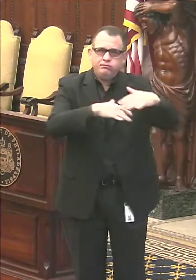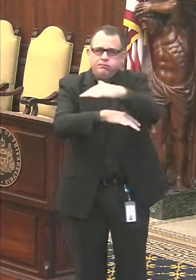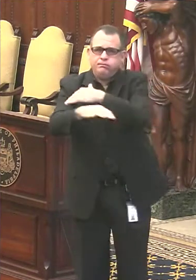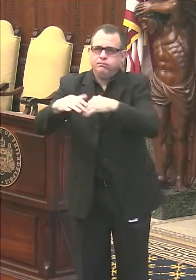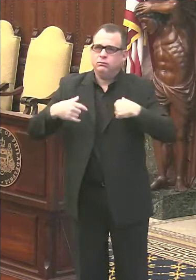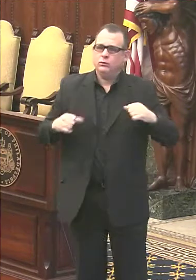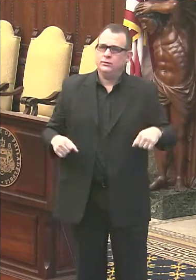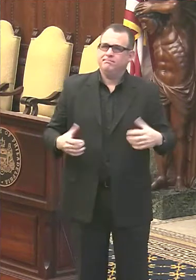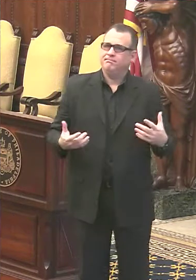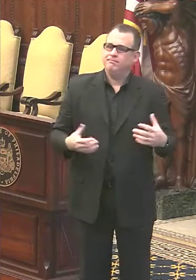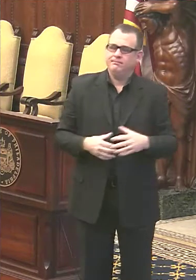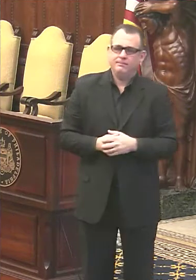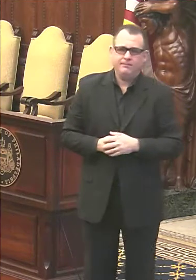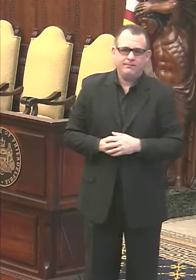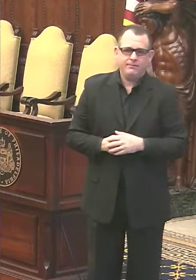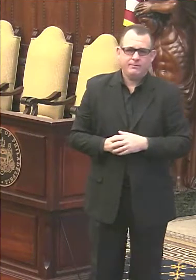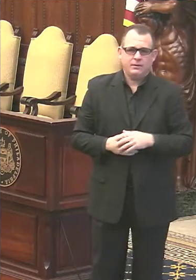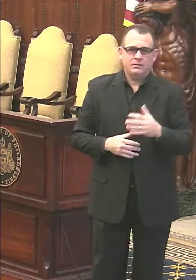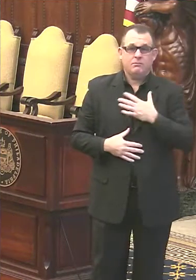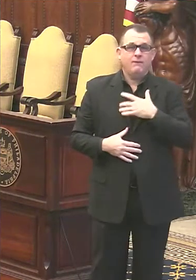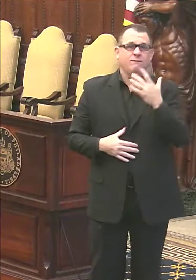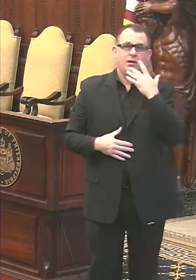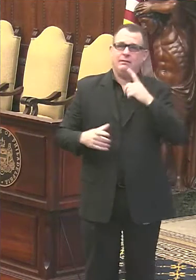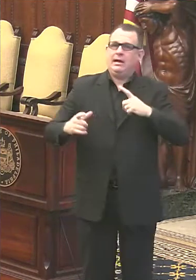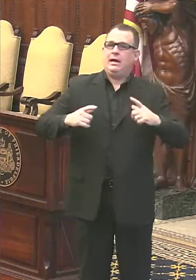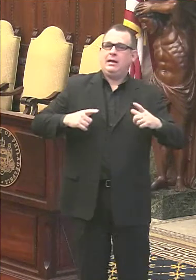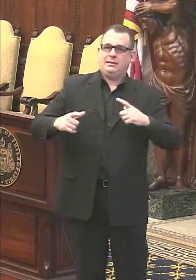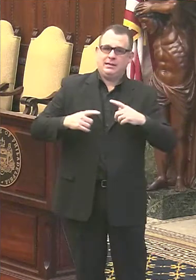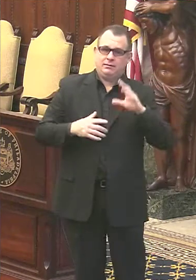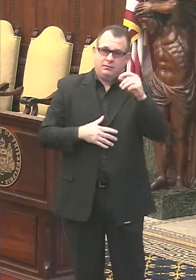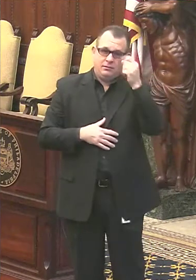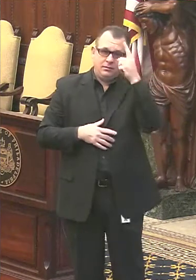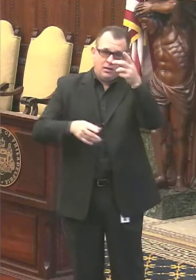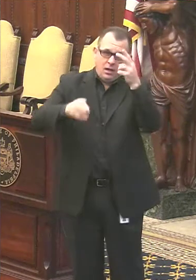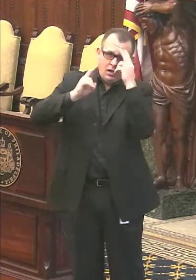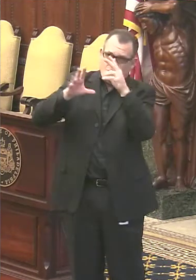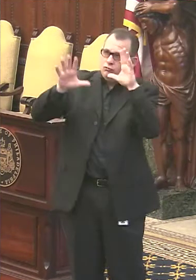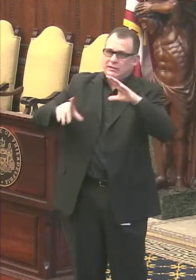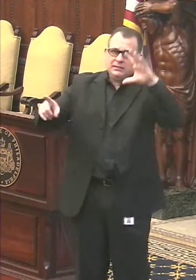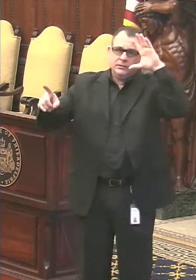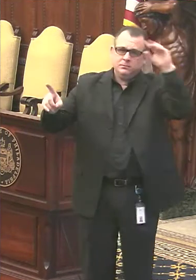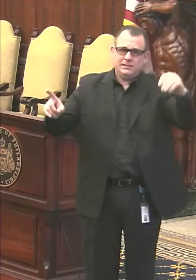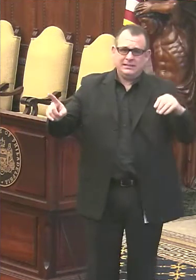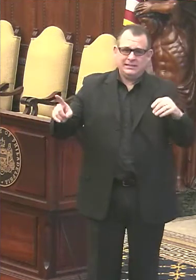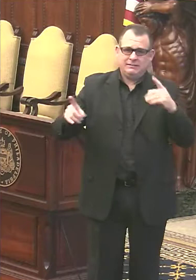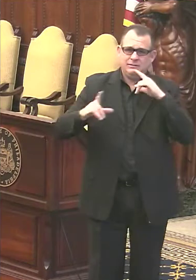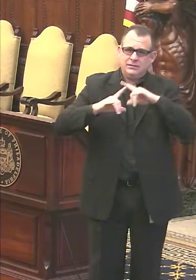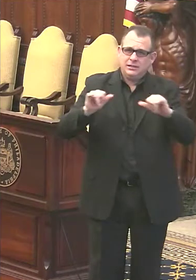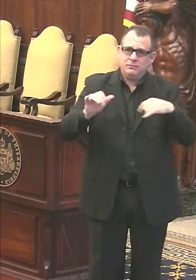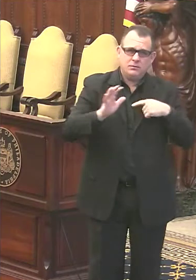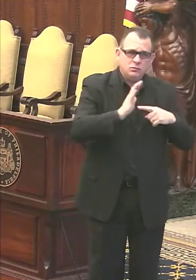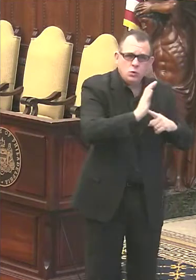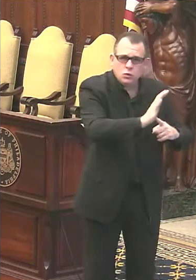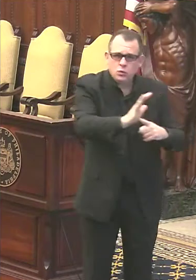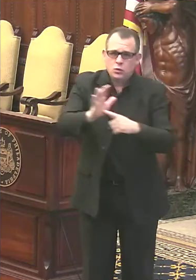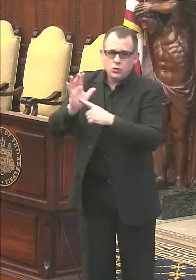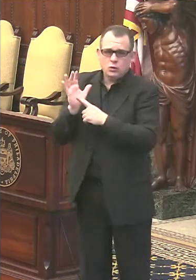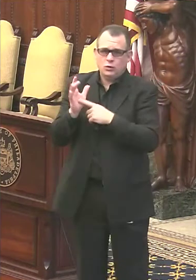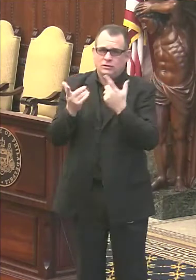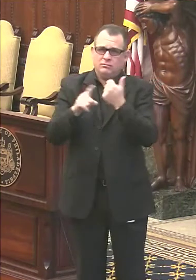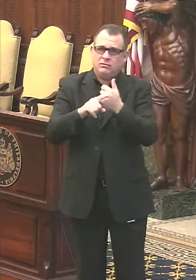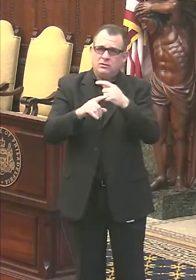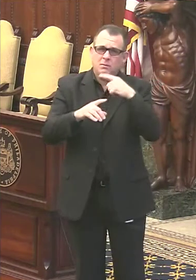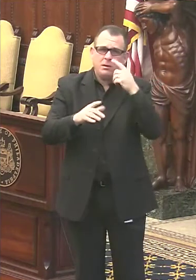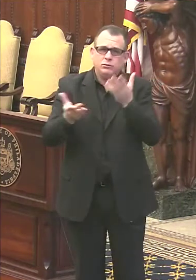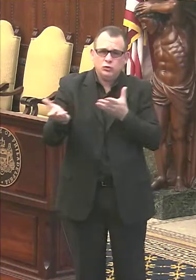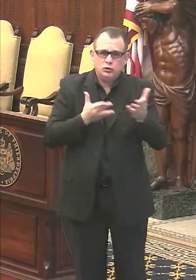This is always one of my favorite holidays, not only because it honors a great man, but also because it symbolizes the commitment to service that so many